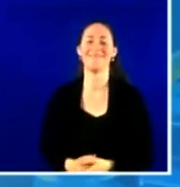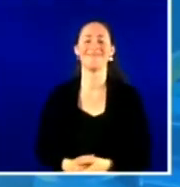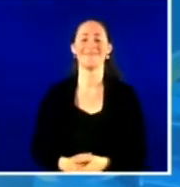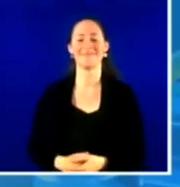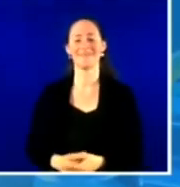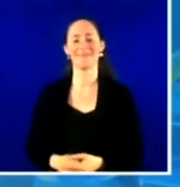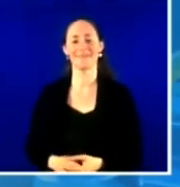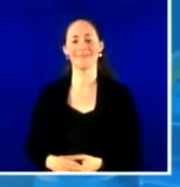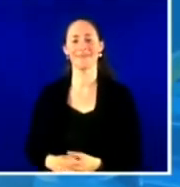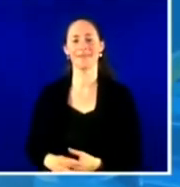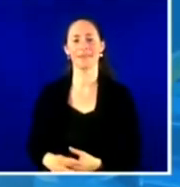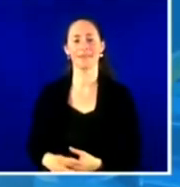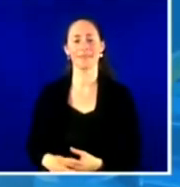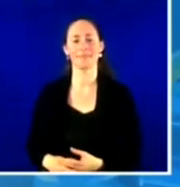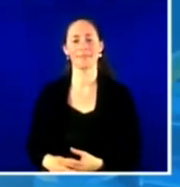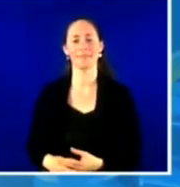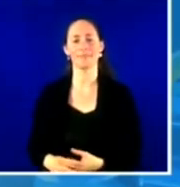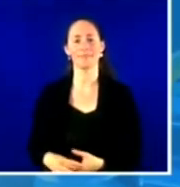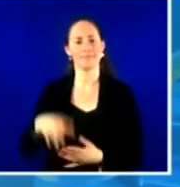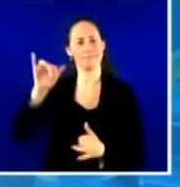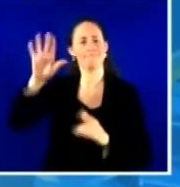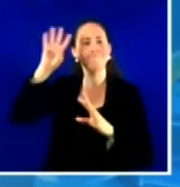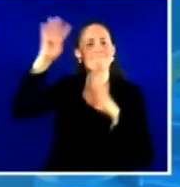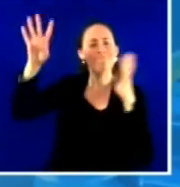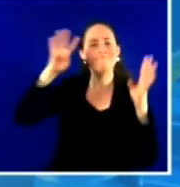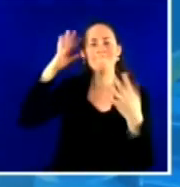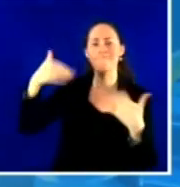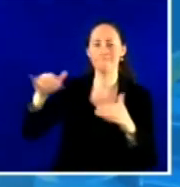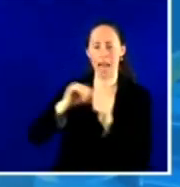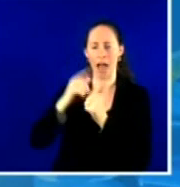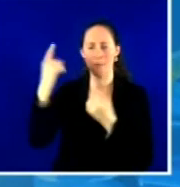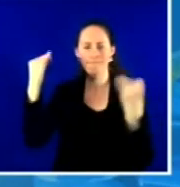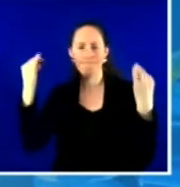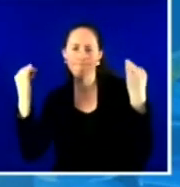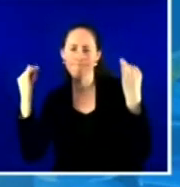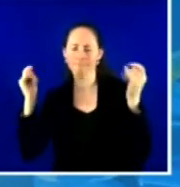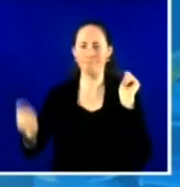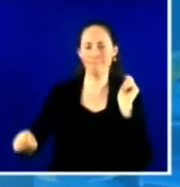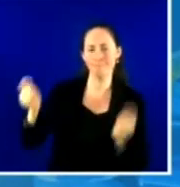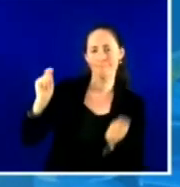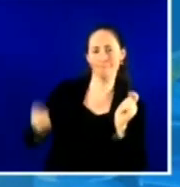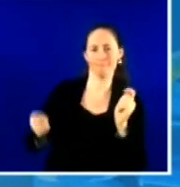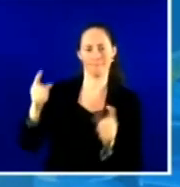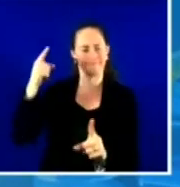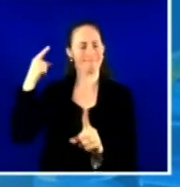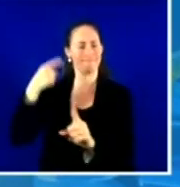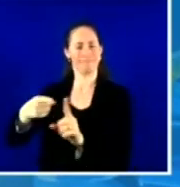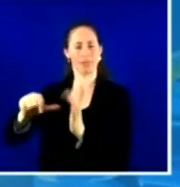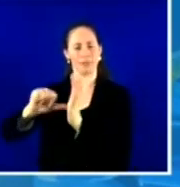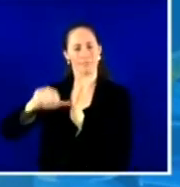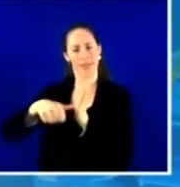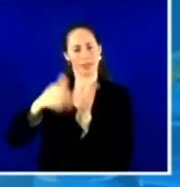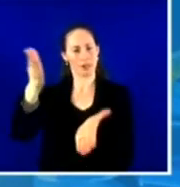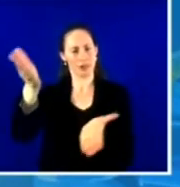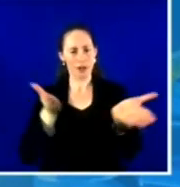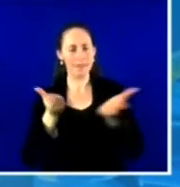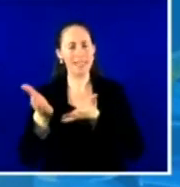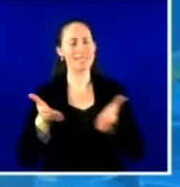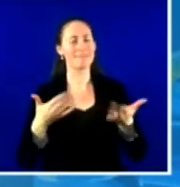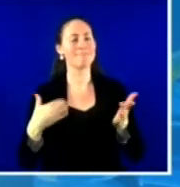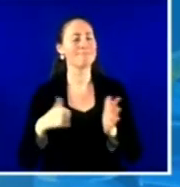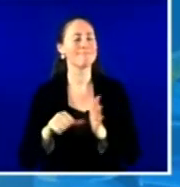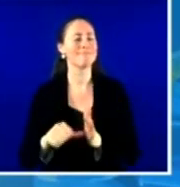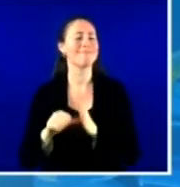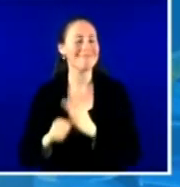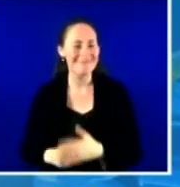the kind of creativity and change your frame, right? Thinking about providing a service. Let me ask you specifically about how you're reaching out